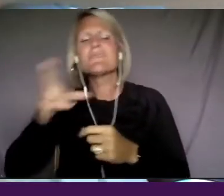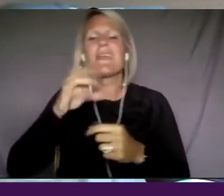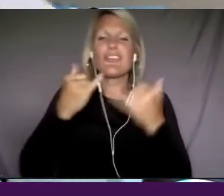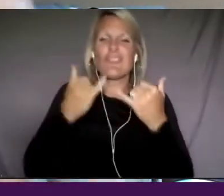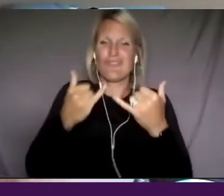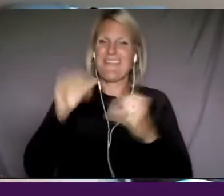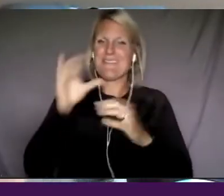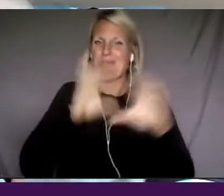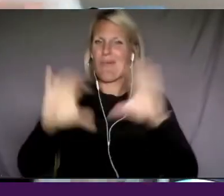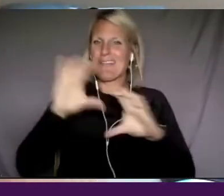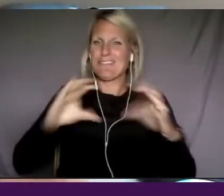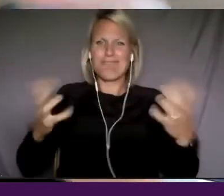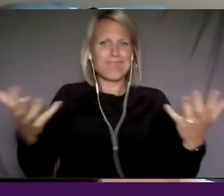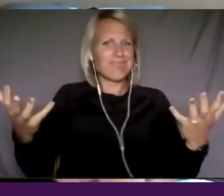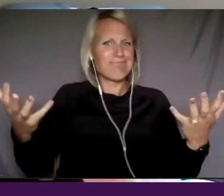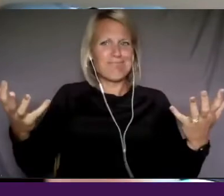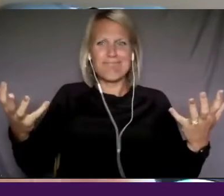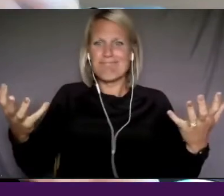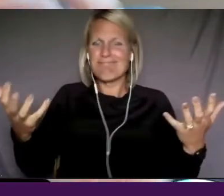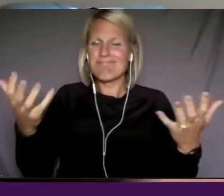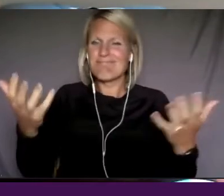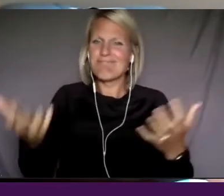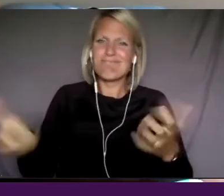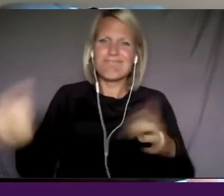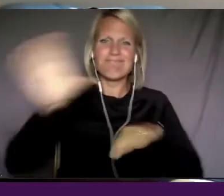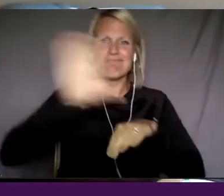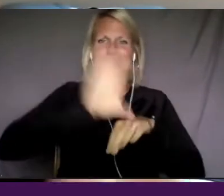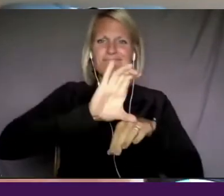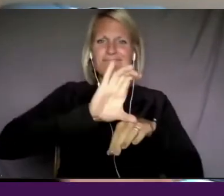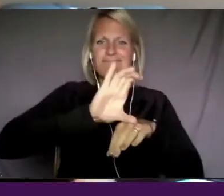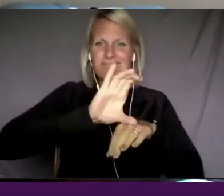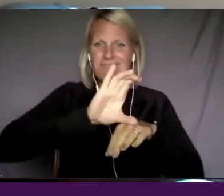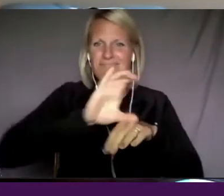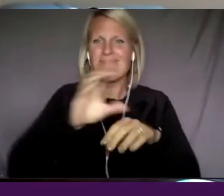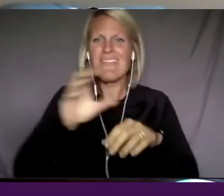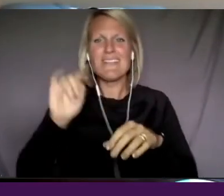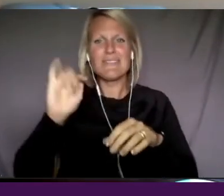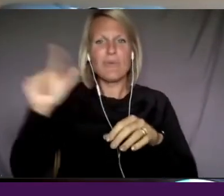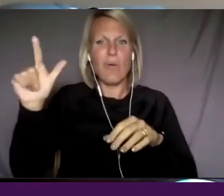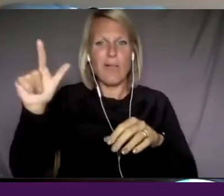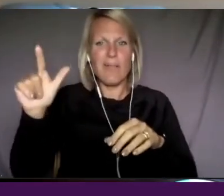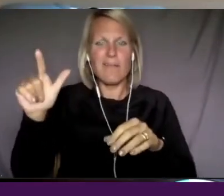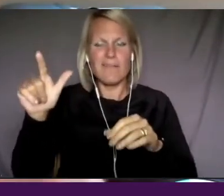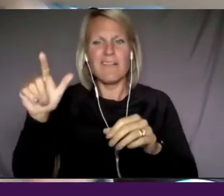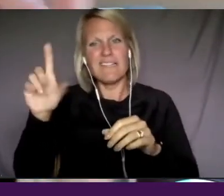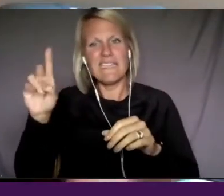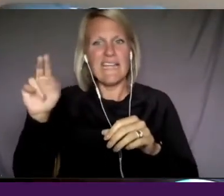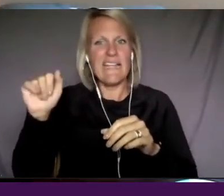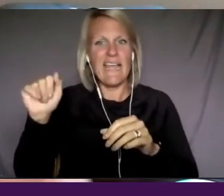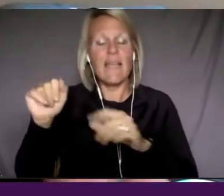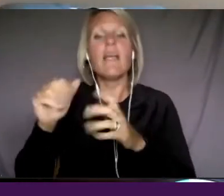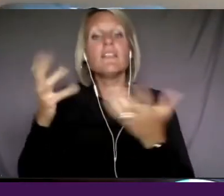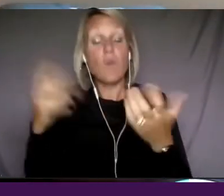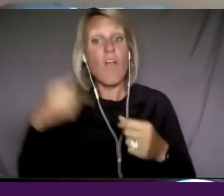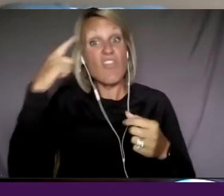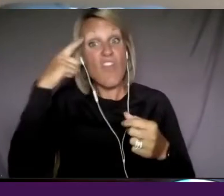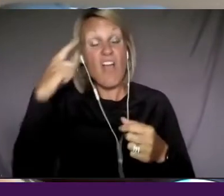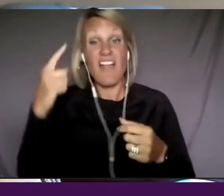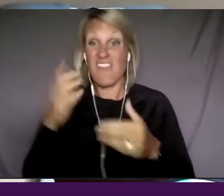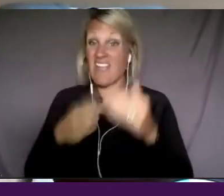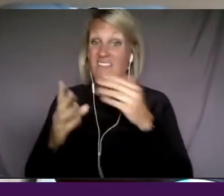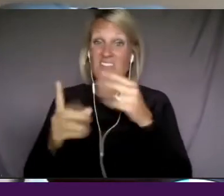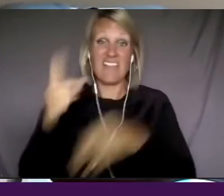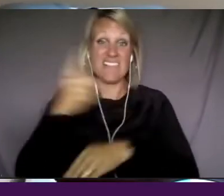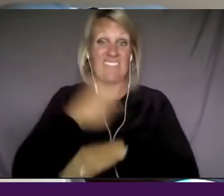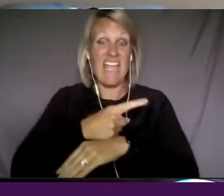we're just like saying, add this other tool to it. And at the end of the day, we think that that will enrich the same stories. It's